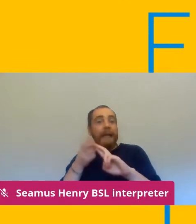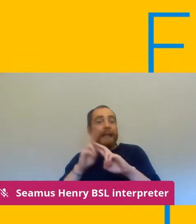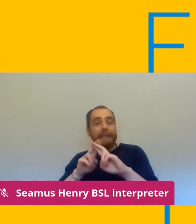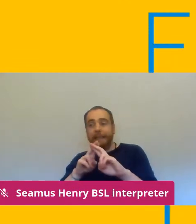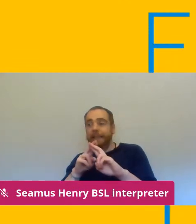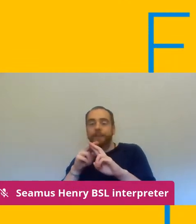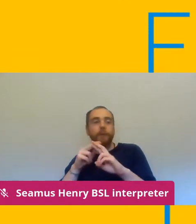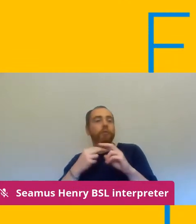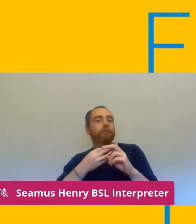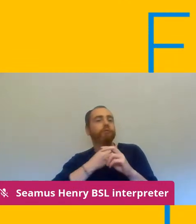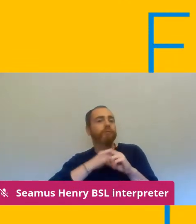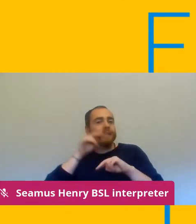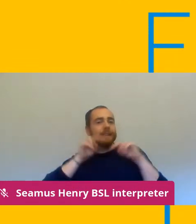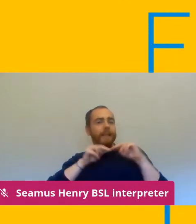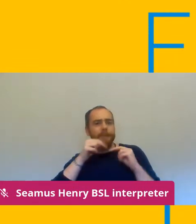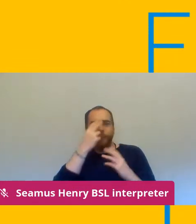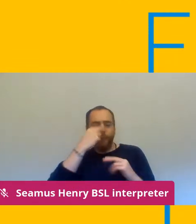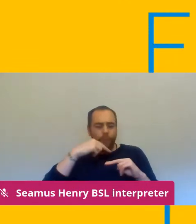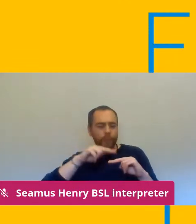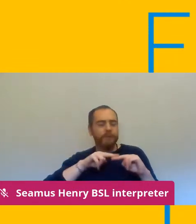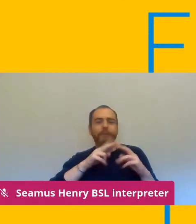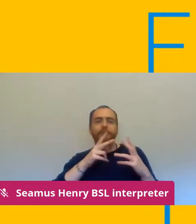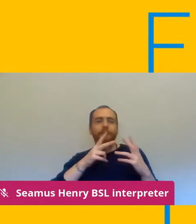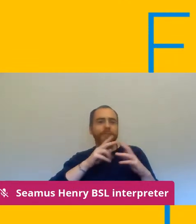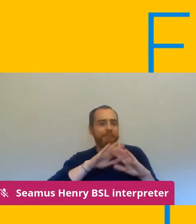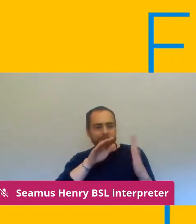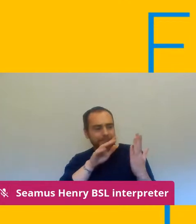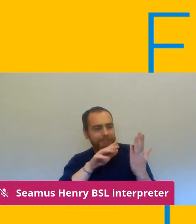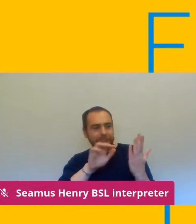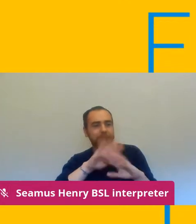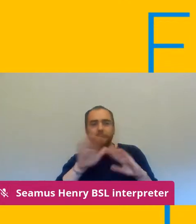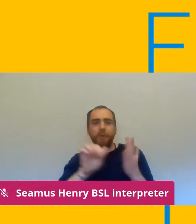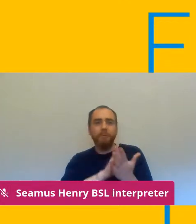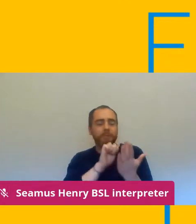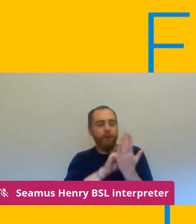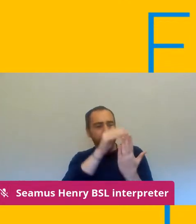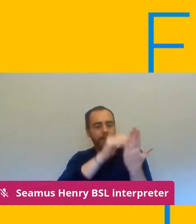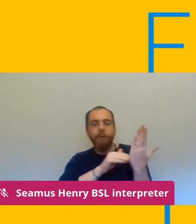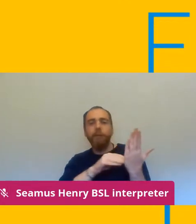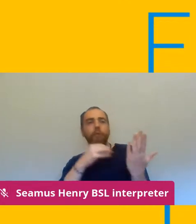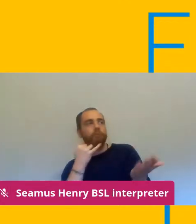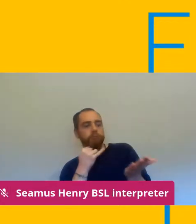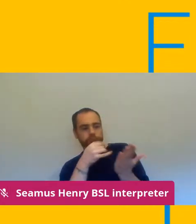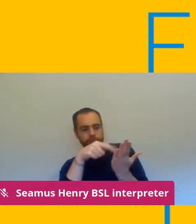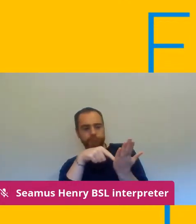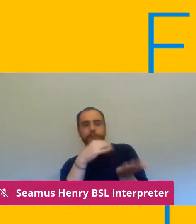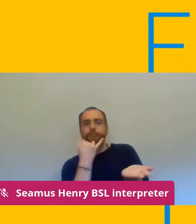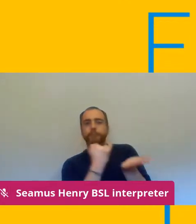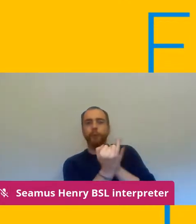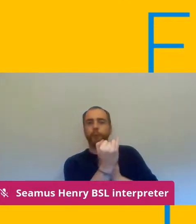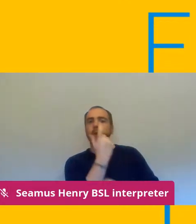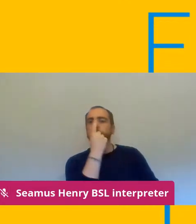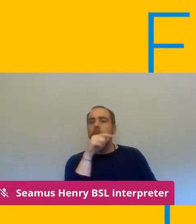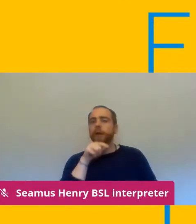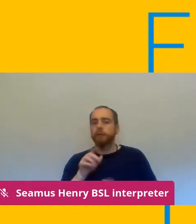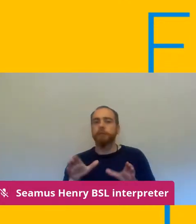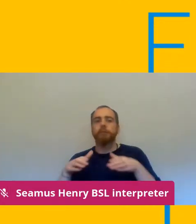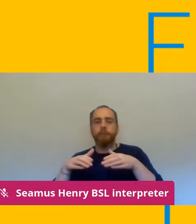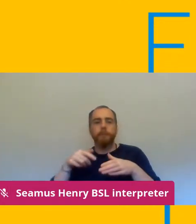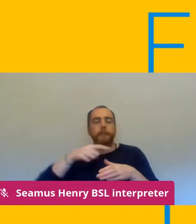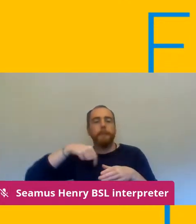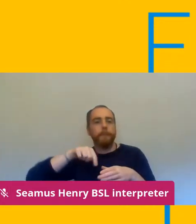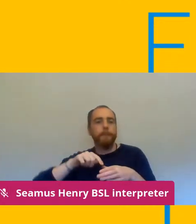all the failings in the risk assessment and what preventative and protective measures they feel should be in place instead and that could be